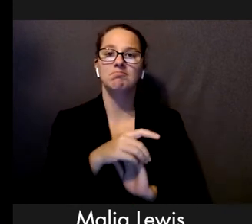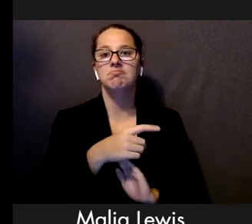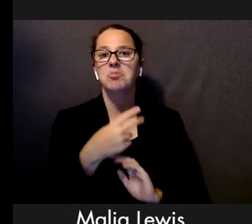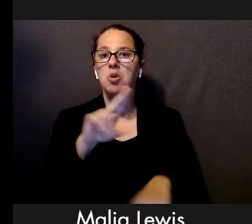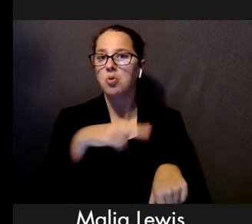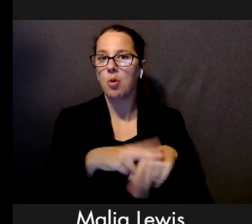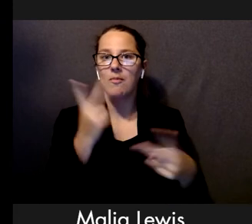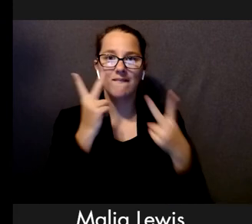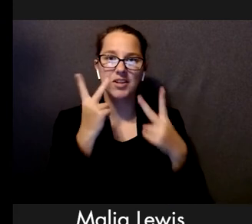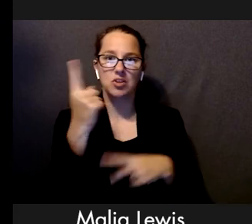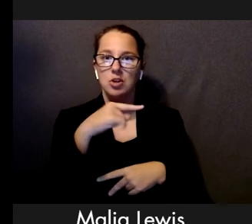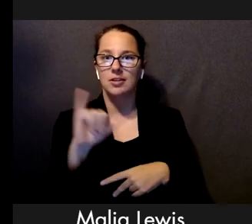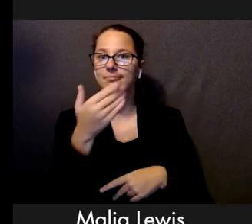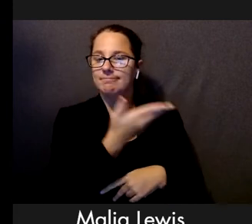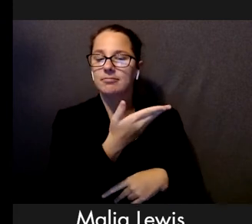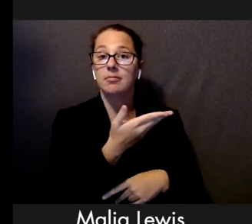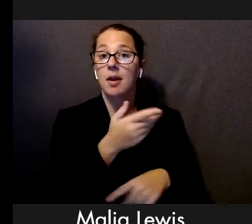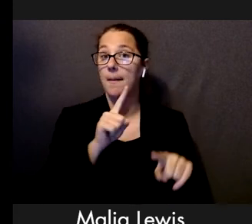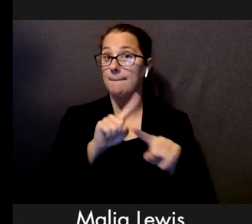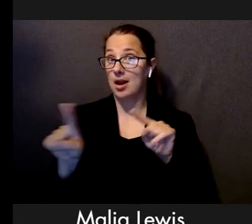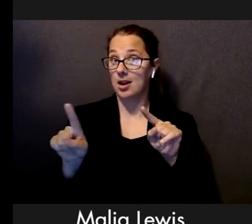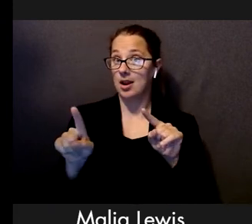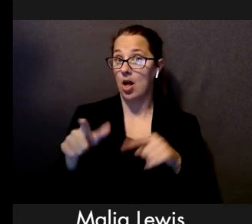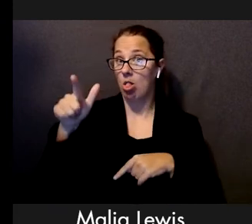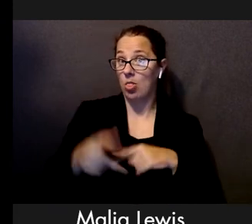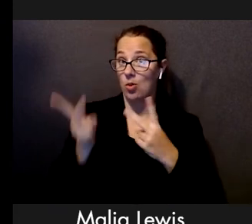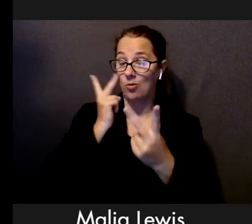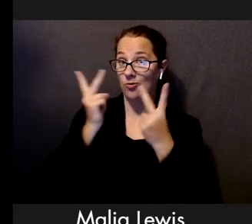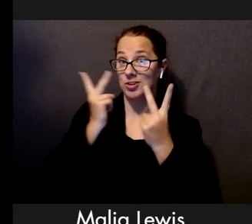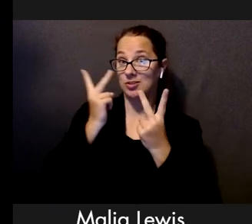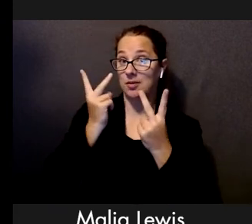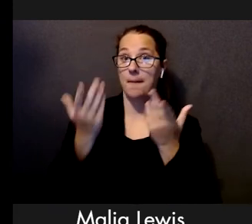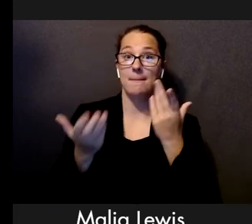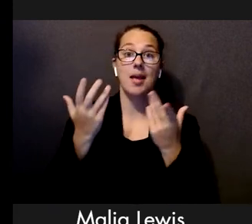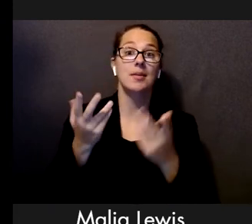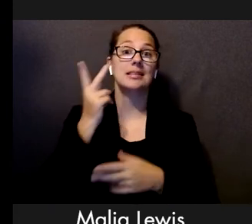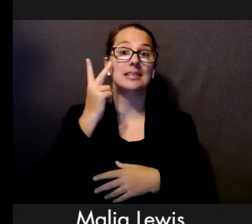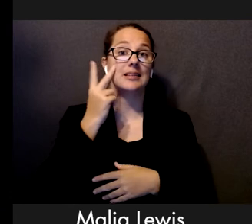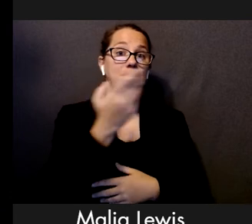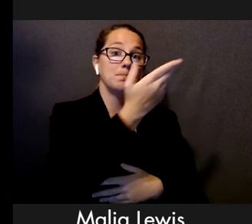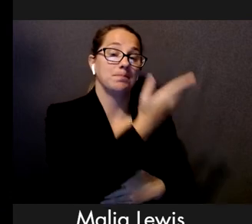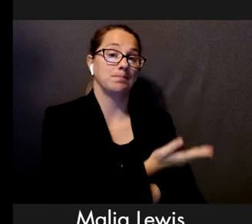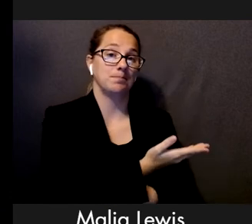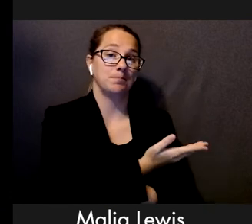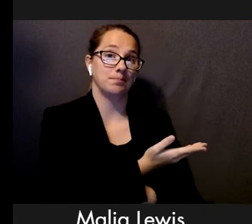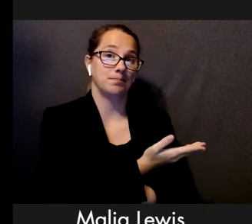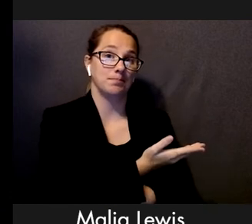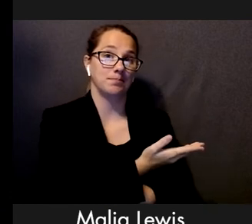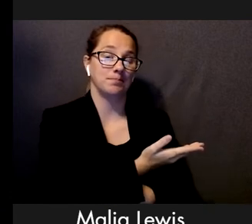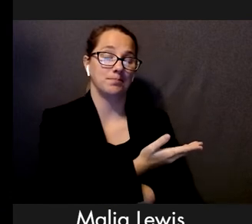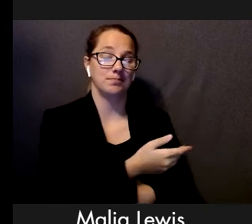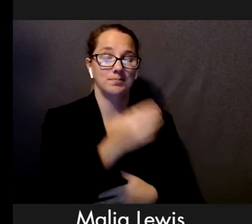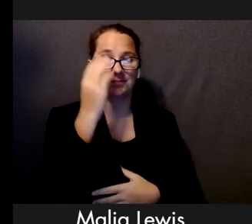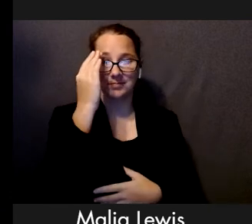typical vision sees. So, a person with low vision might see the image like this.